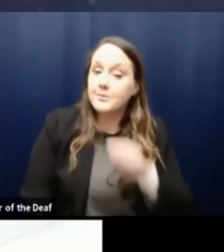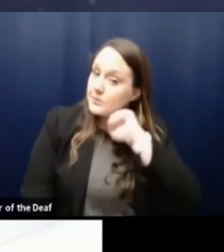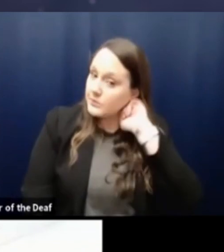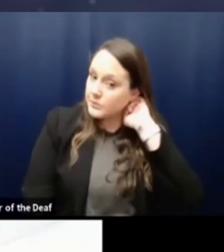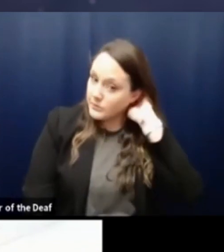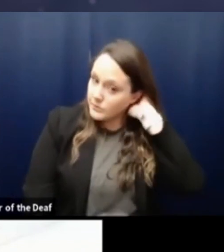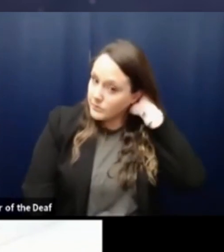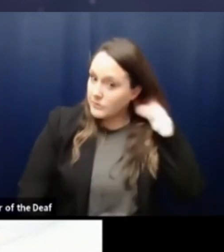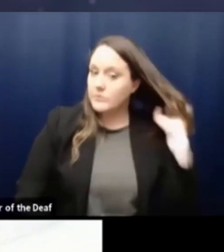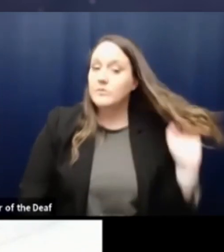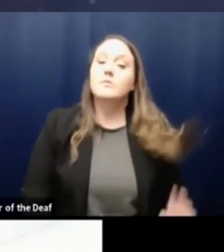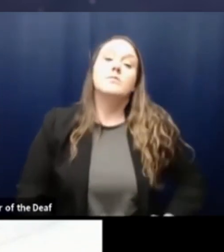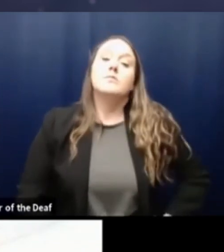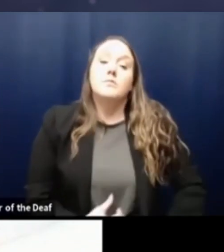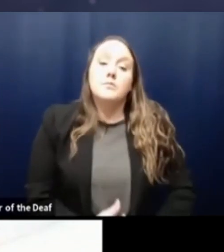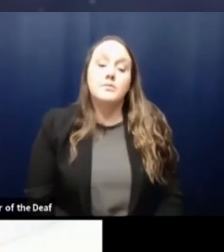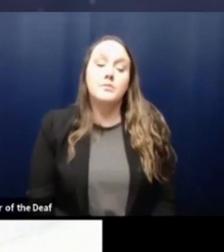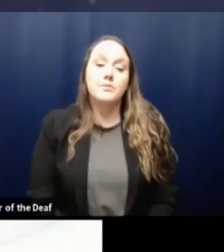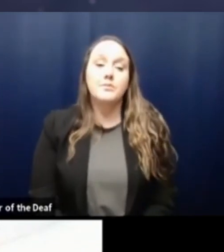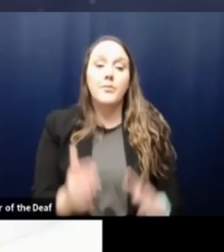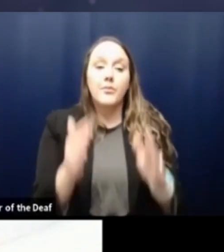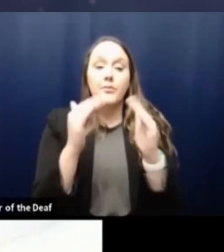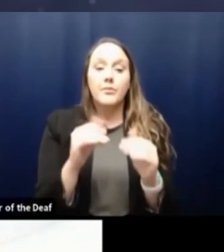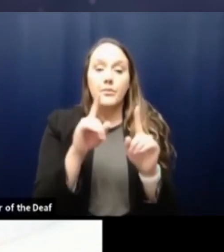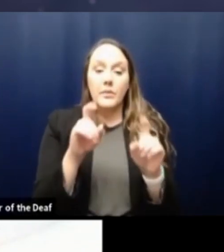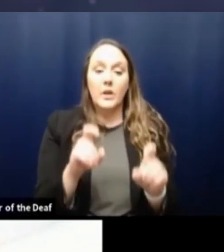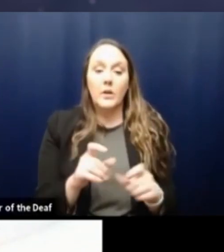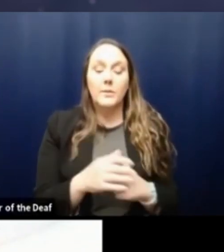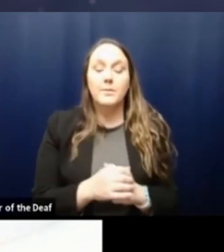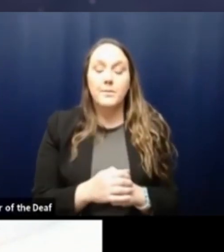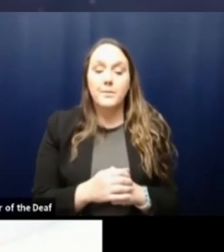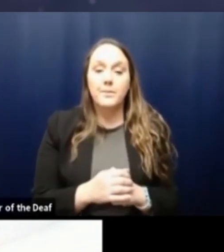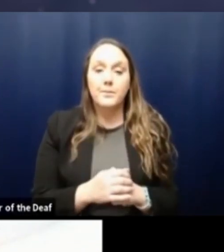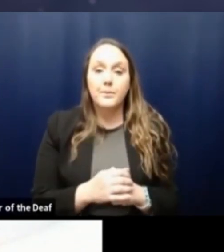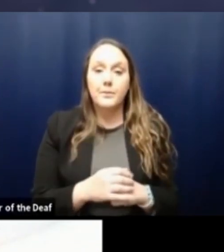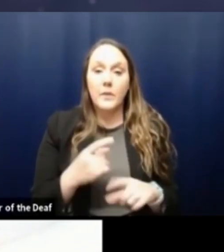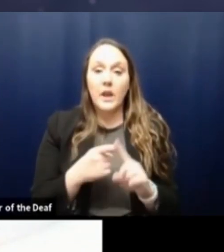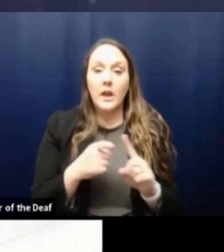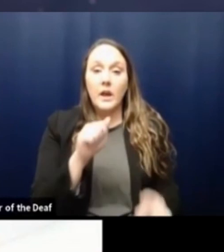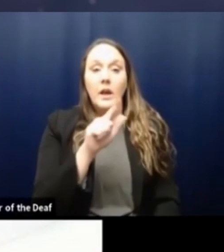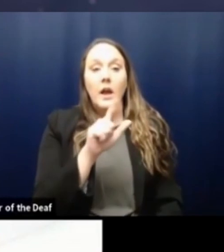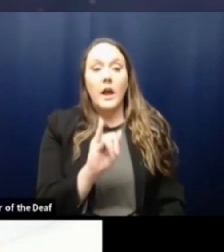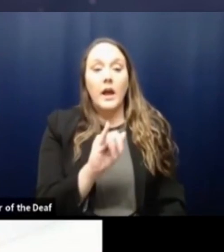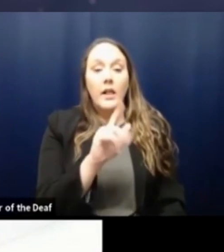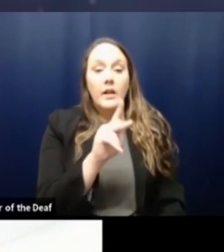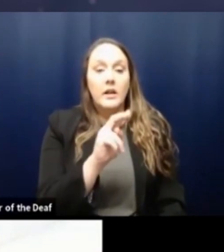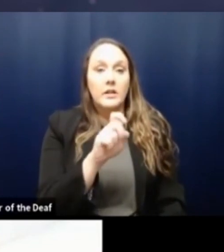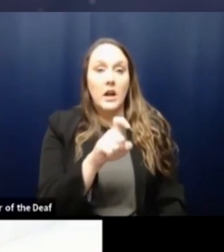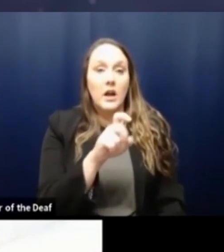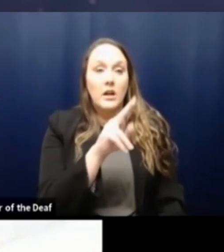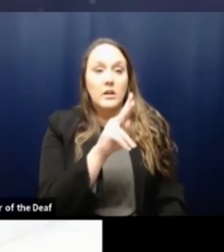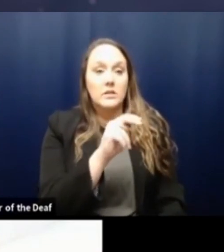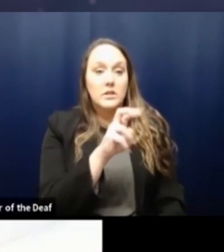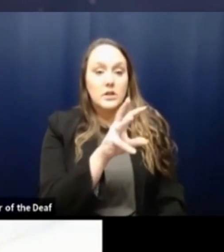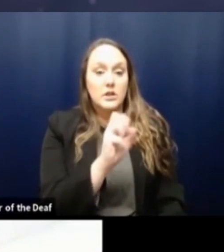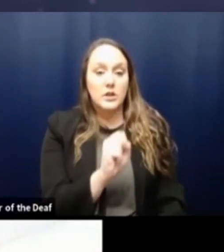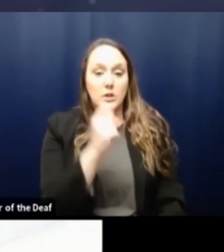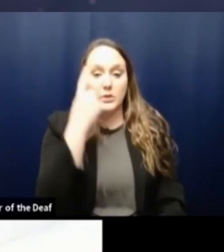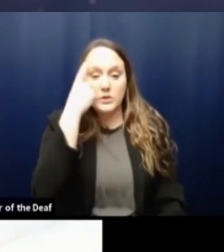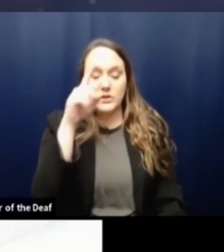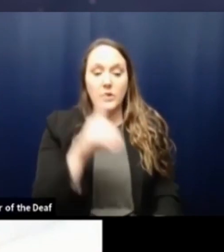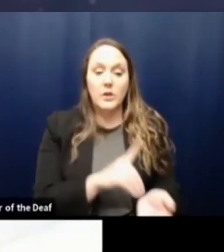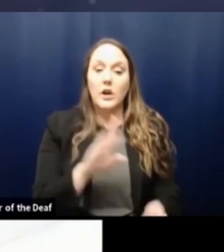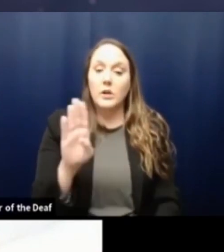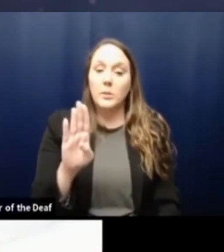Um, the next question we have is, uh, from Allie from Knox news. It looks to be a question for Dr.